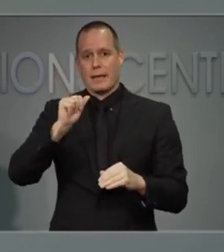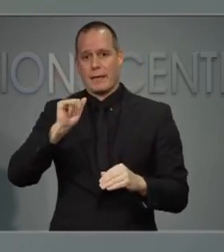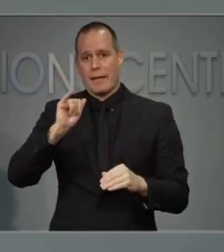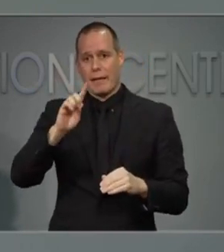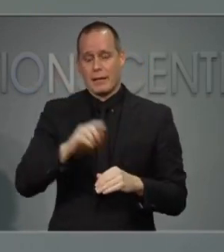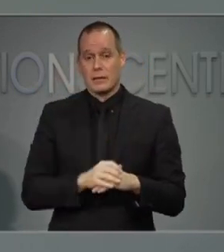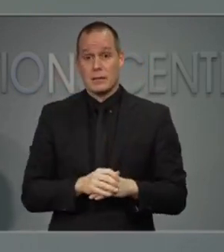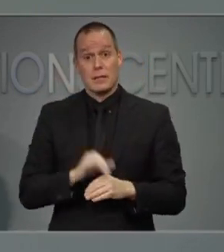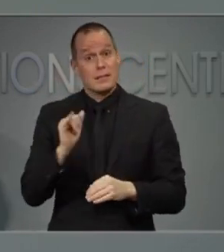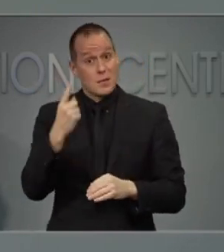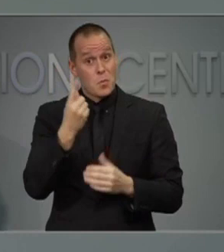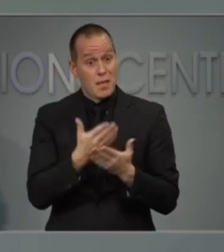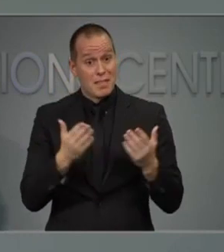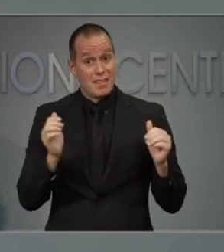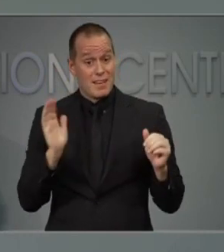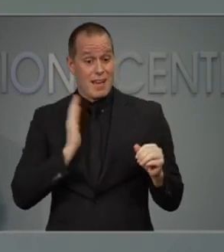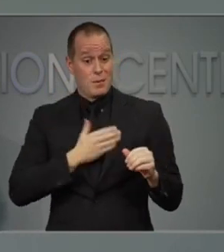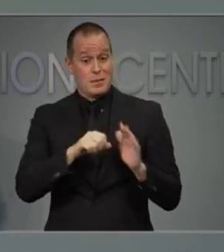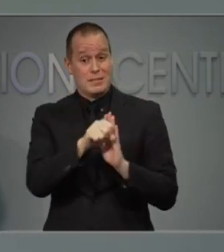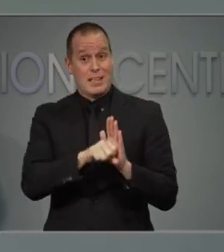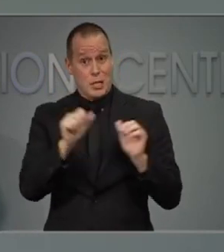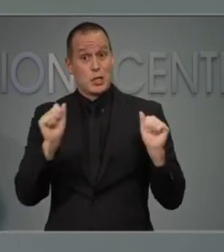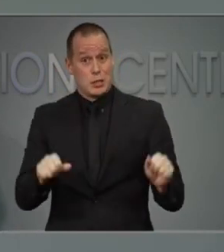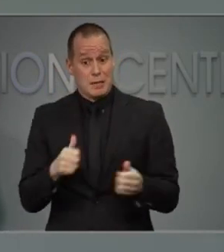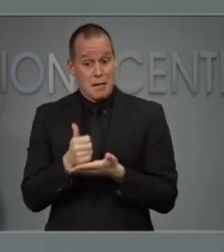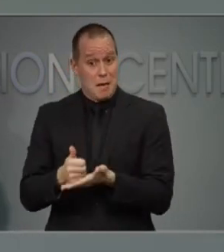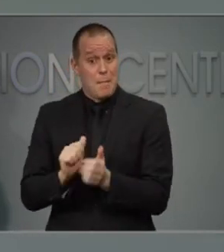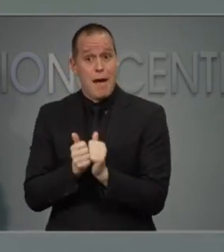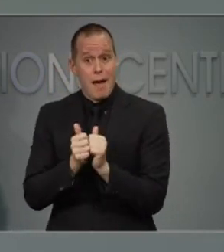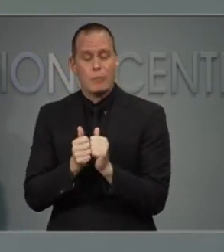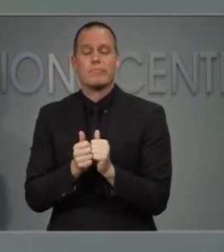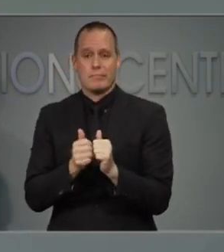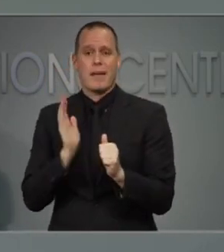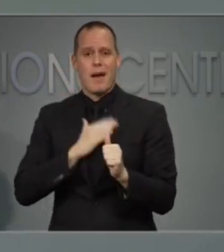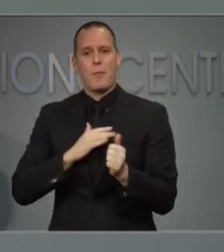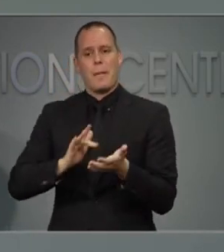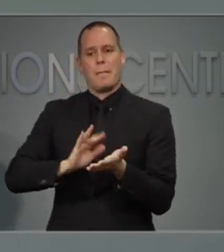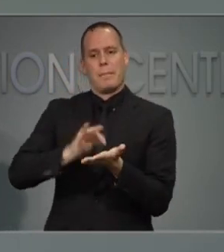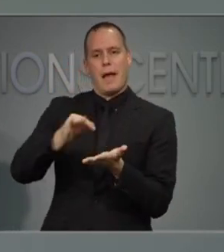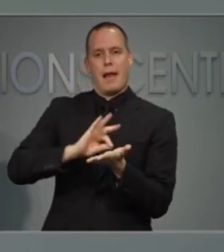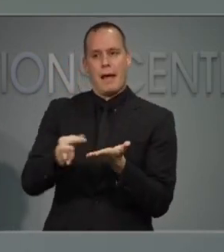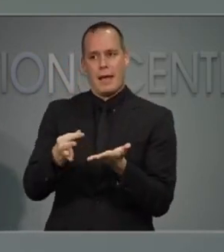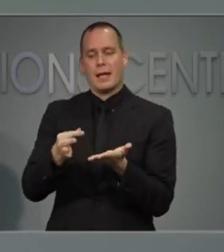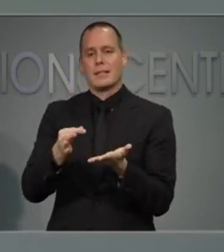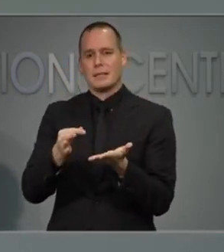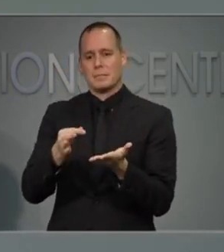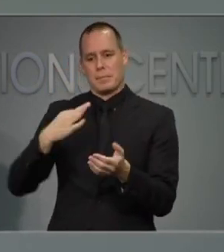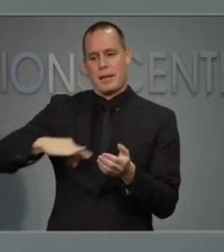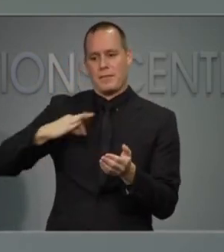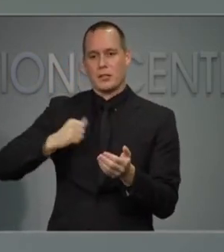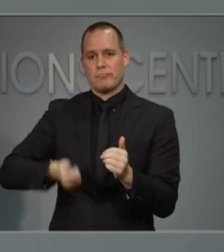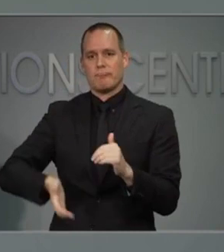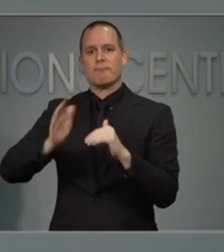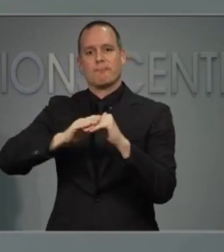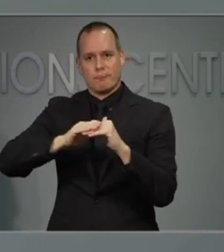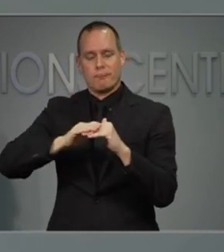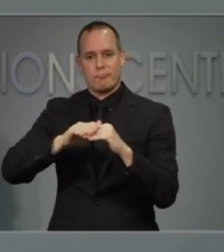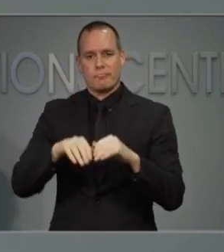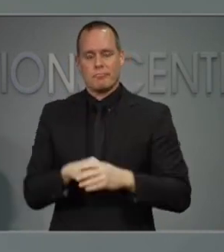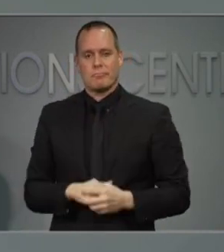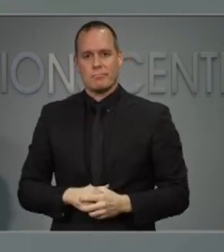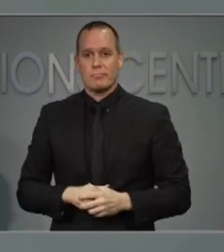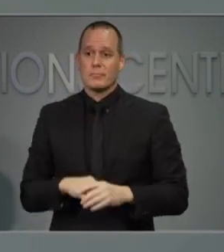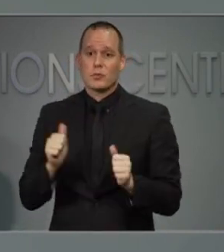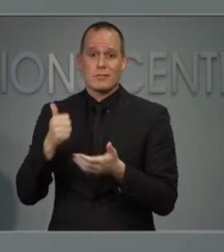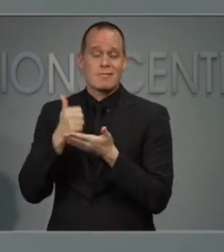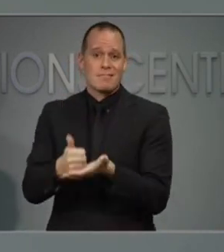could do right now to protect families and put our rural hospitals and provider on strong financial footing. At the federal level,